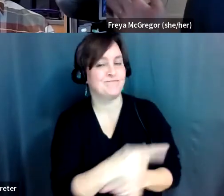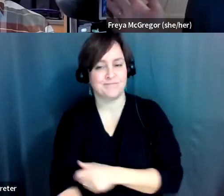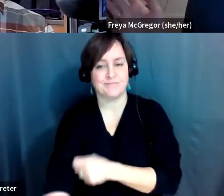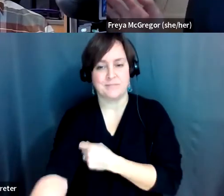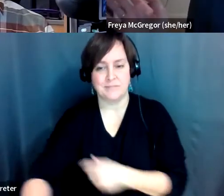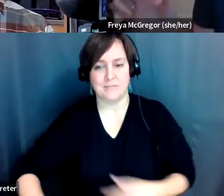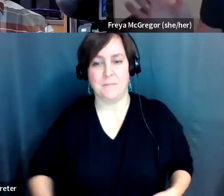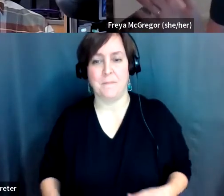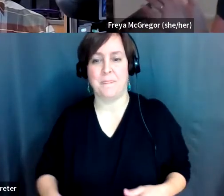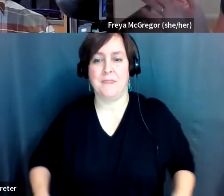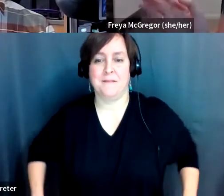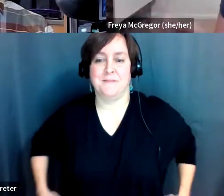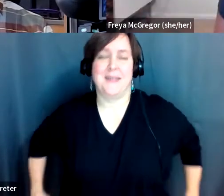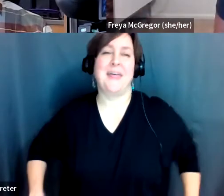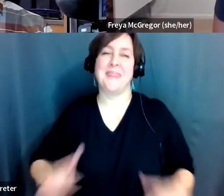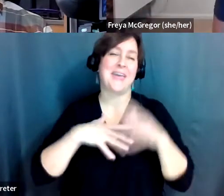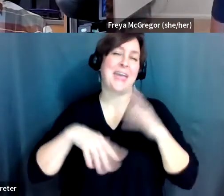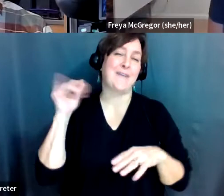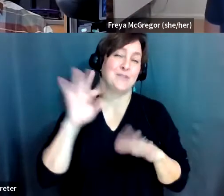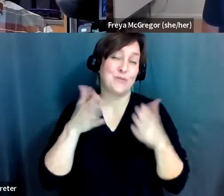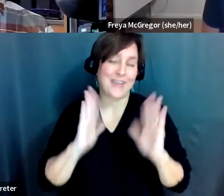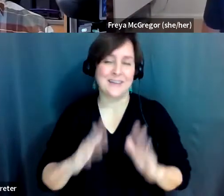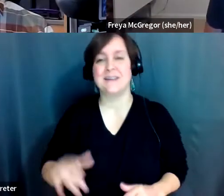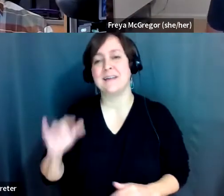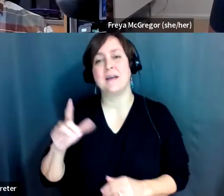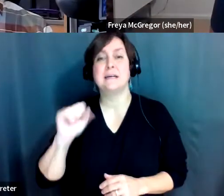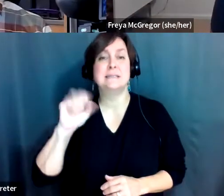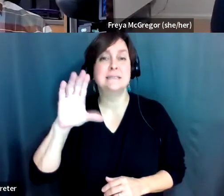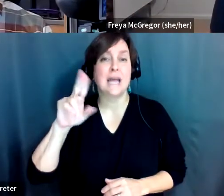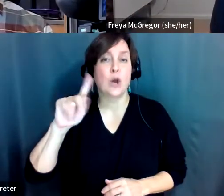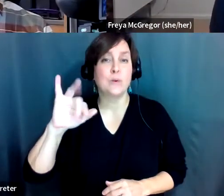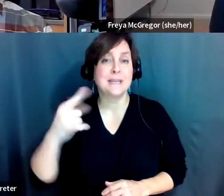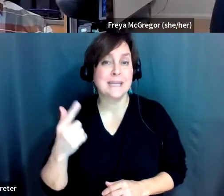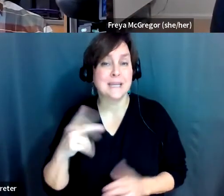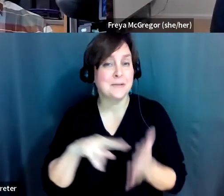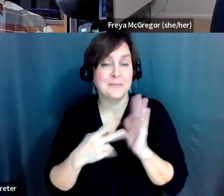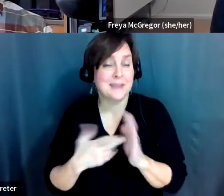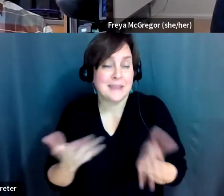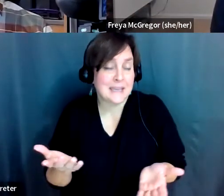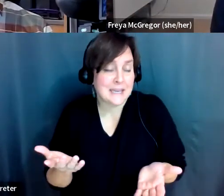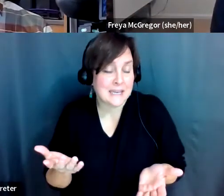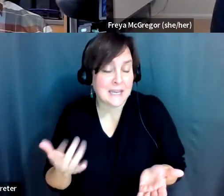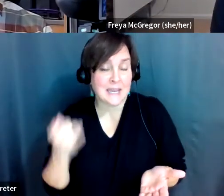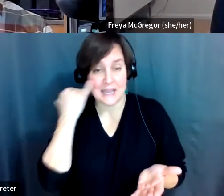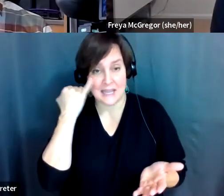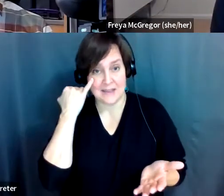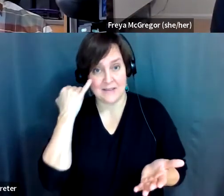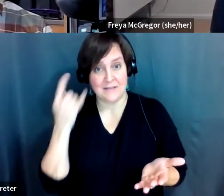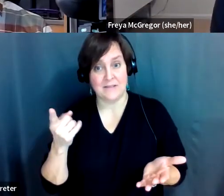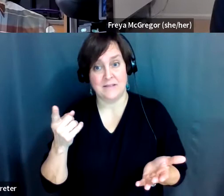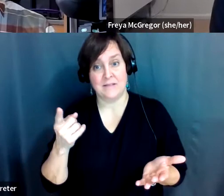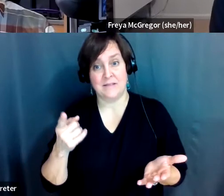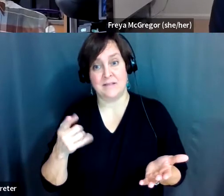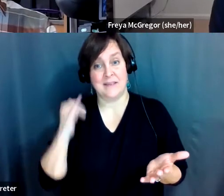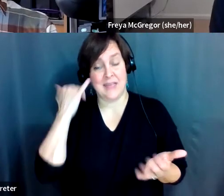And they get out of your way. And the scouting thing. So, if you're in, if you have a mobility device,